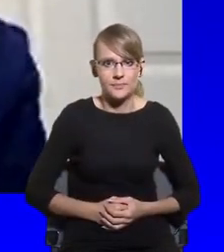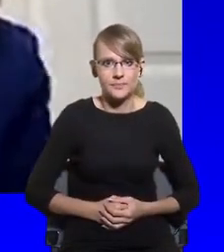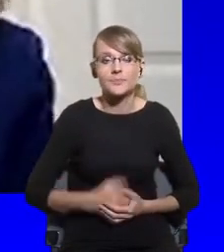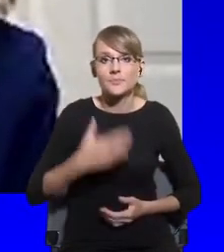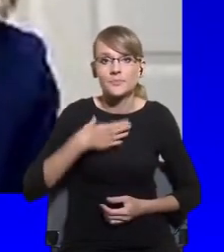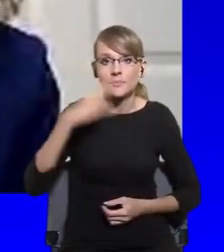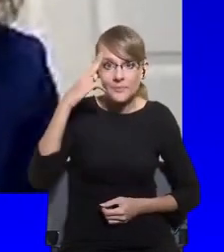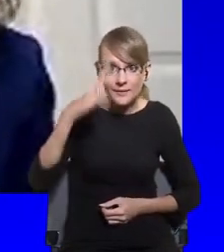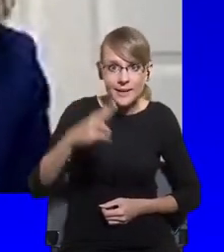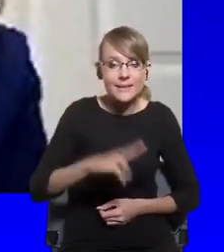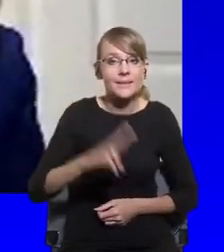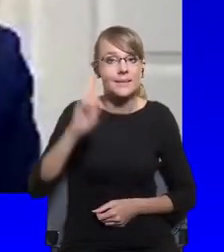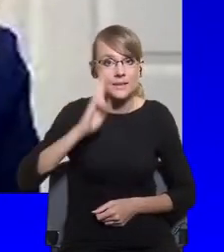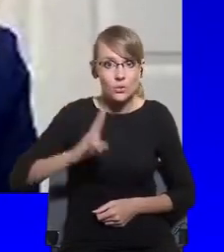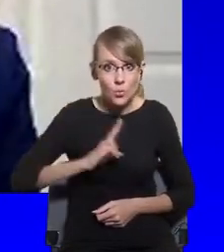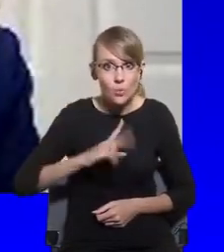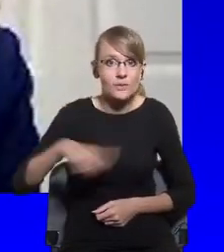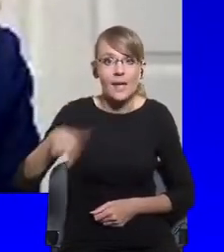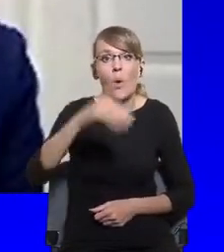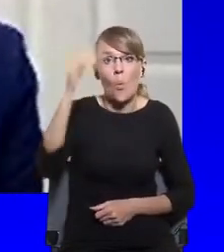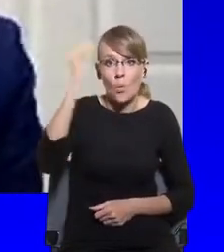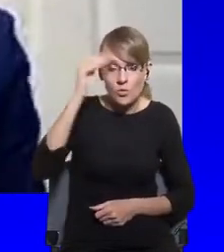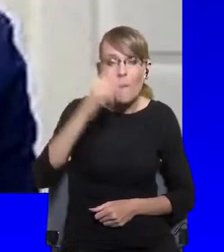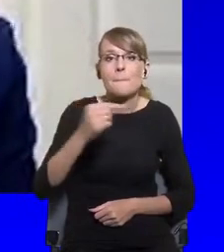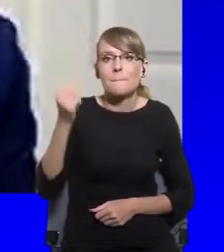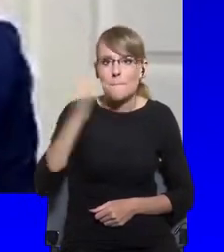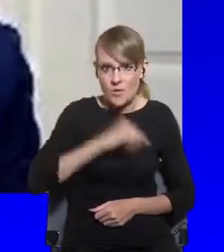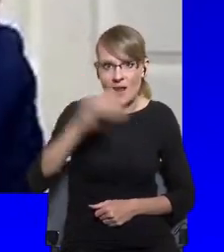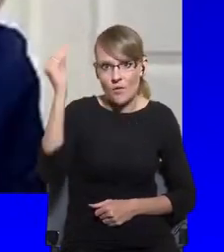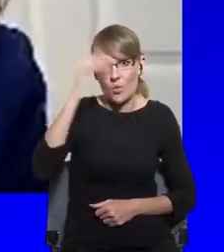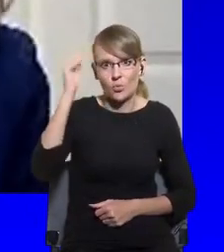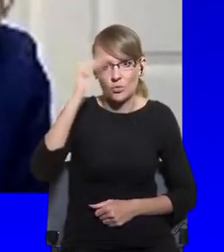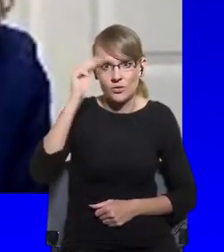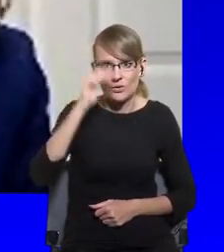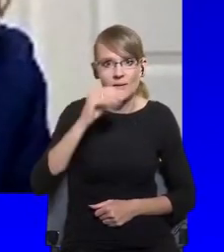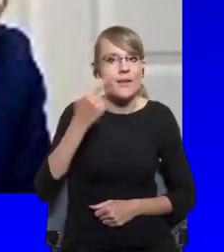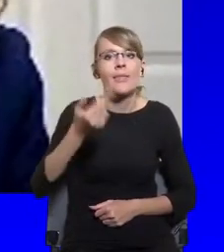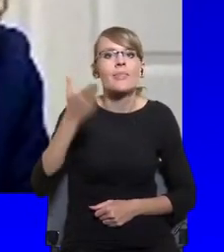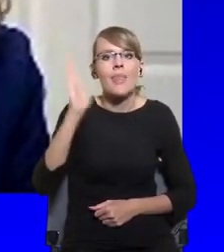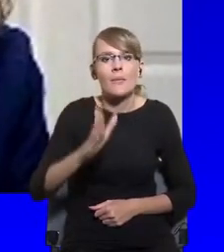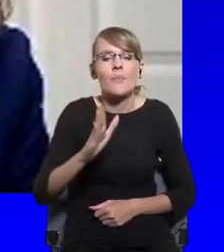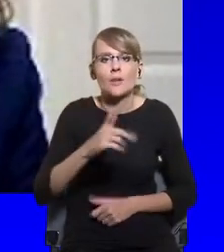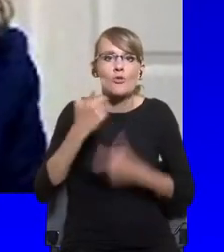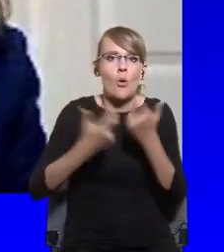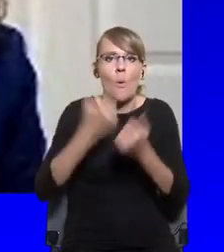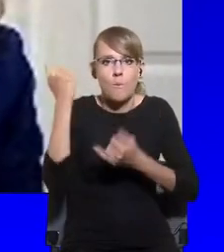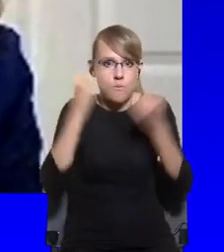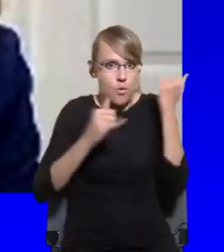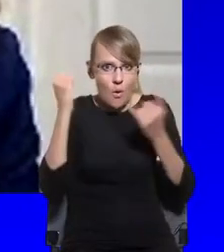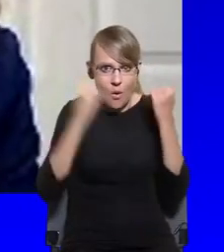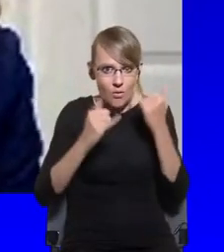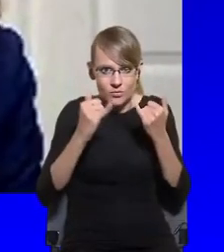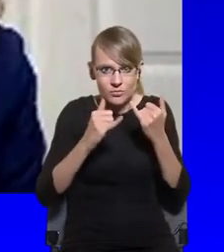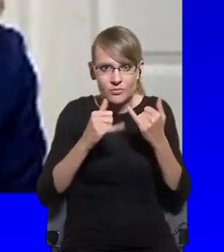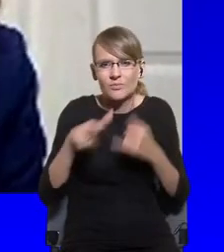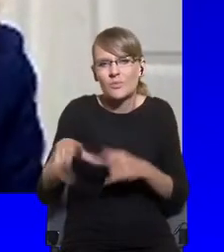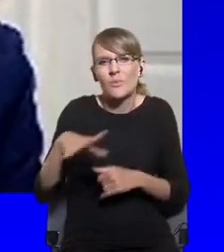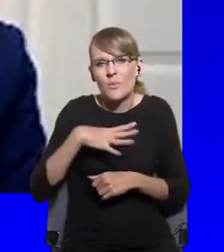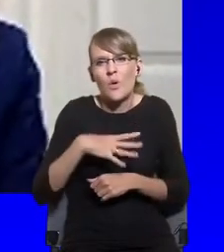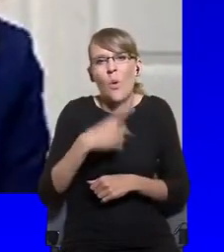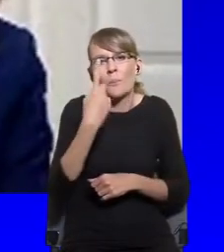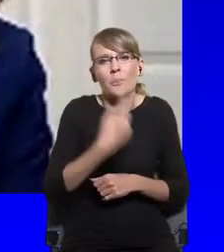and institutions can learn and avoid the mistakes which were made during the first wave.